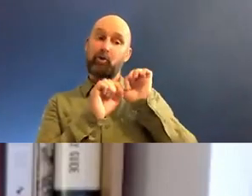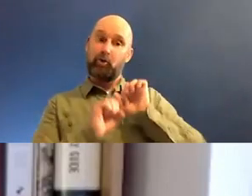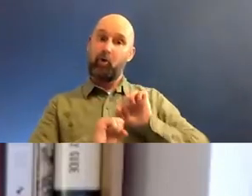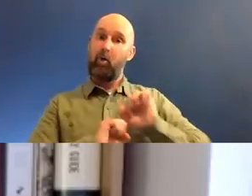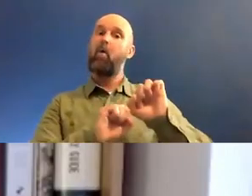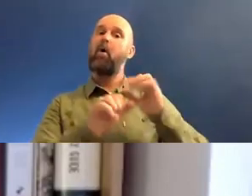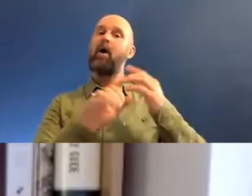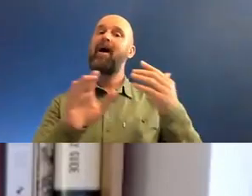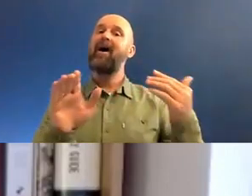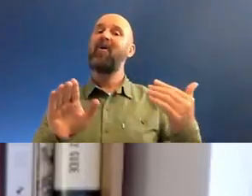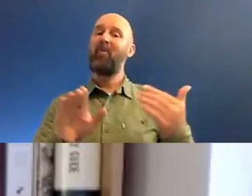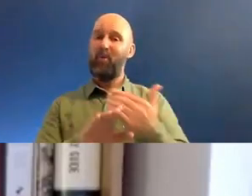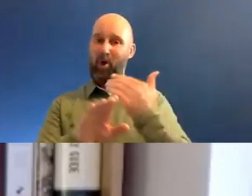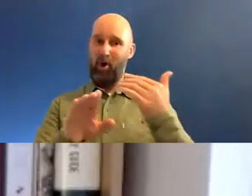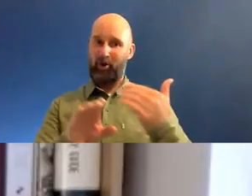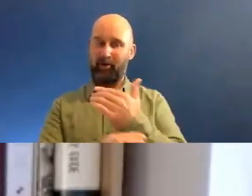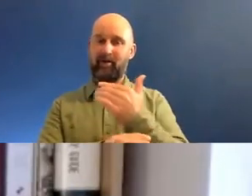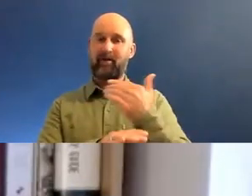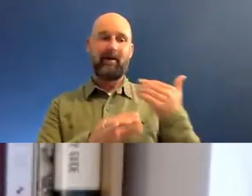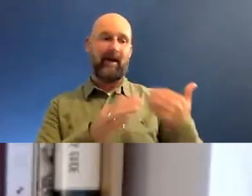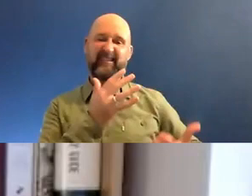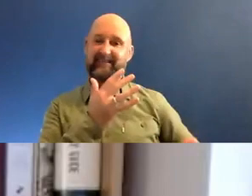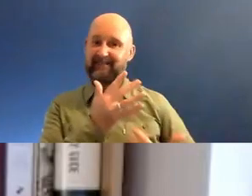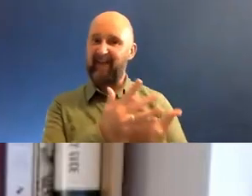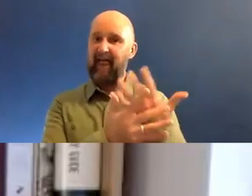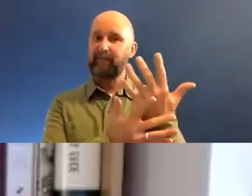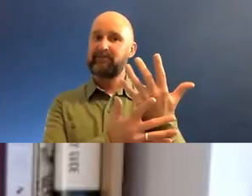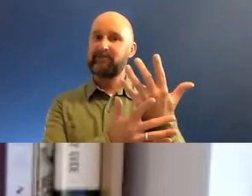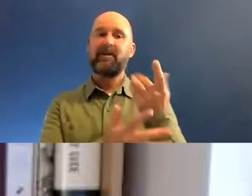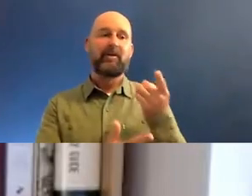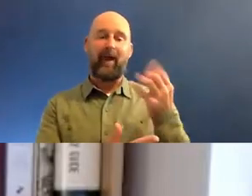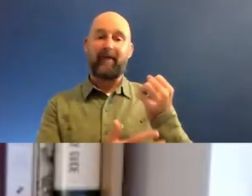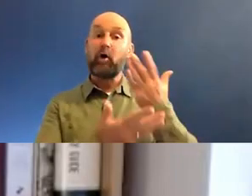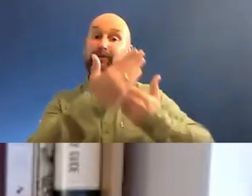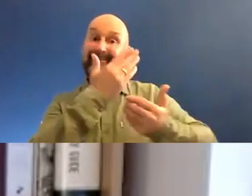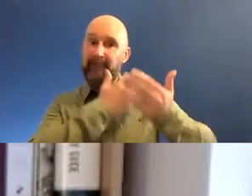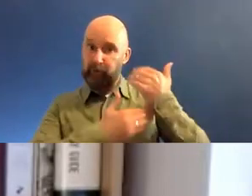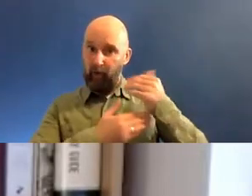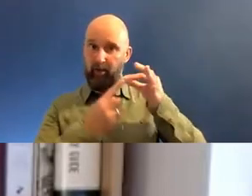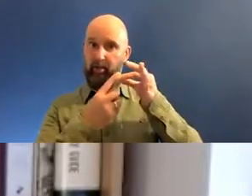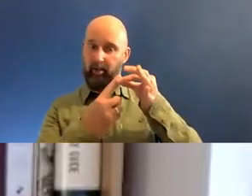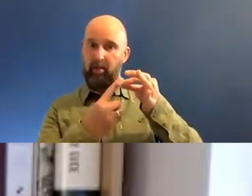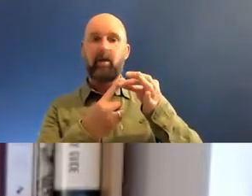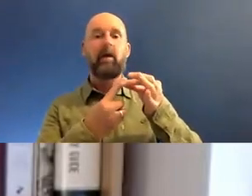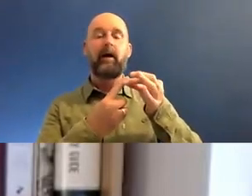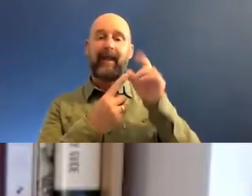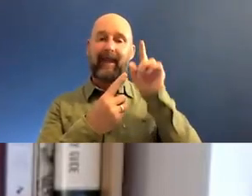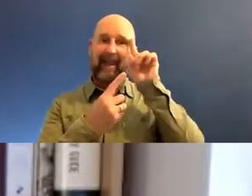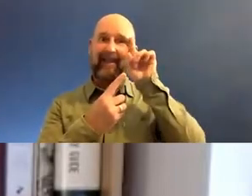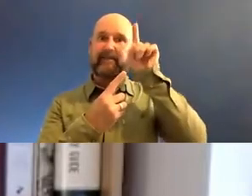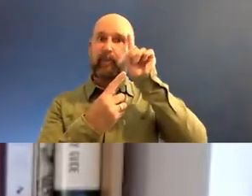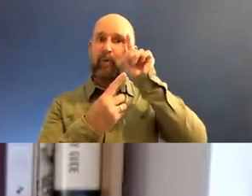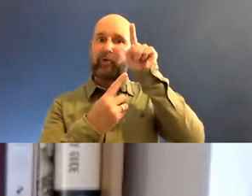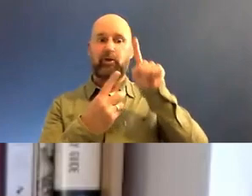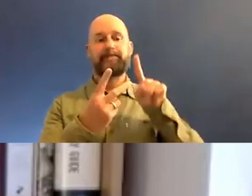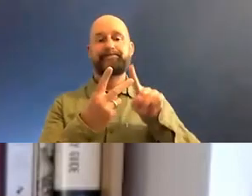has, um, developed this combination of having, uh, traditional, uh, uh, inspiration, but also being